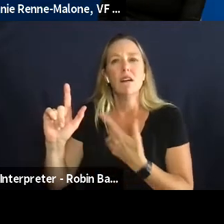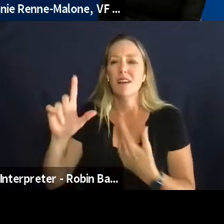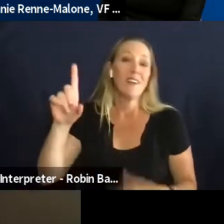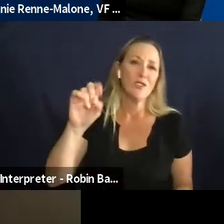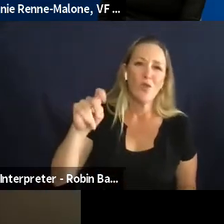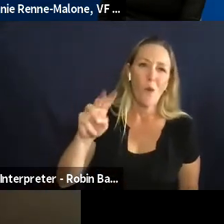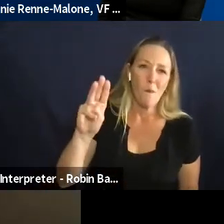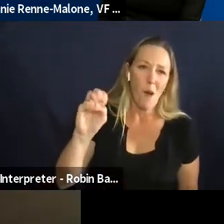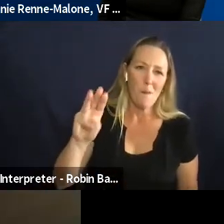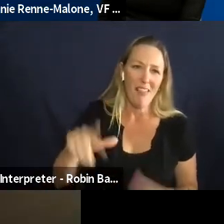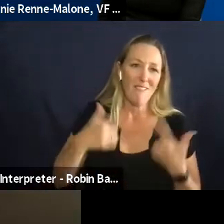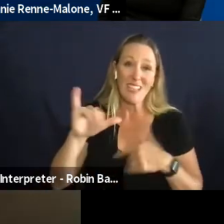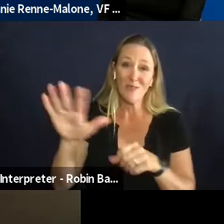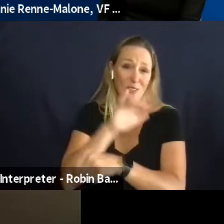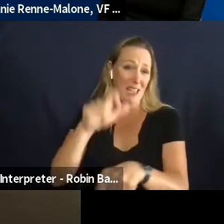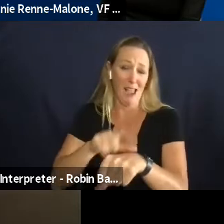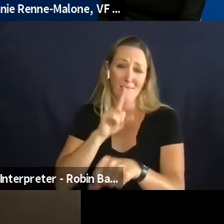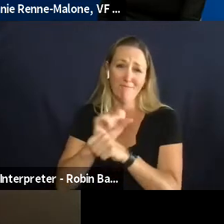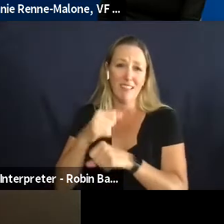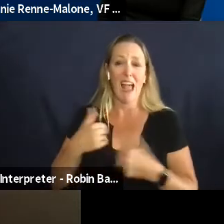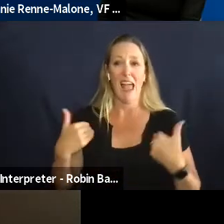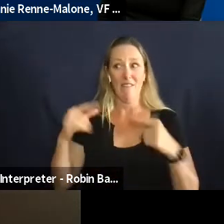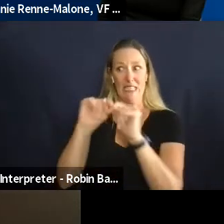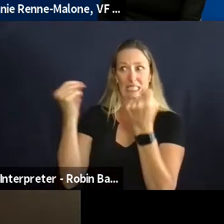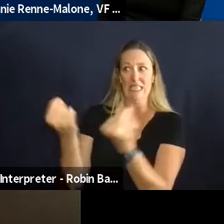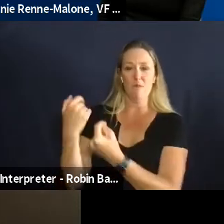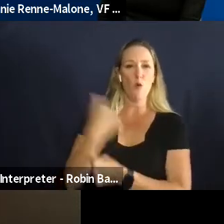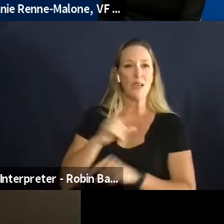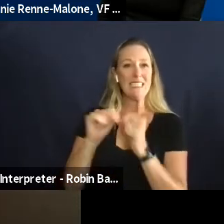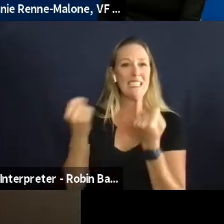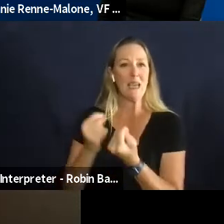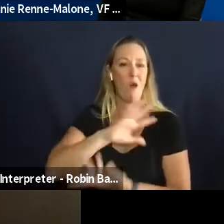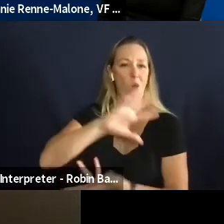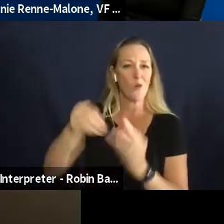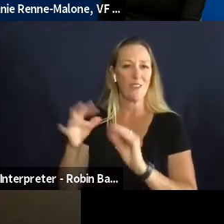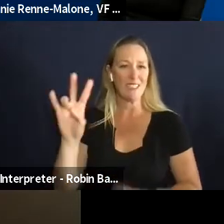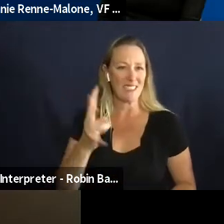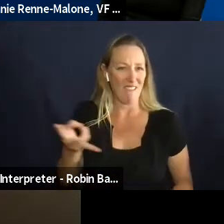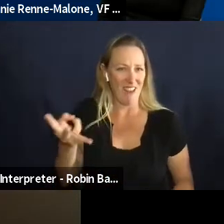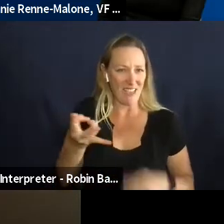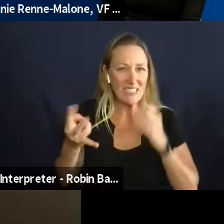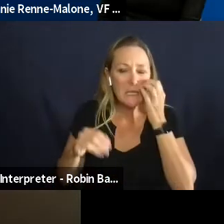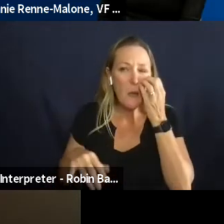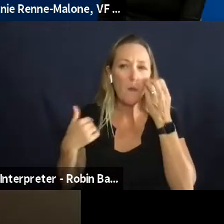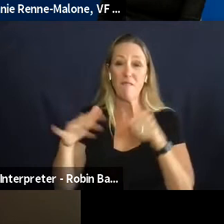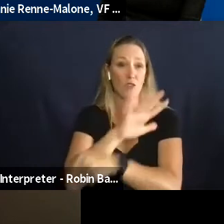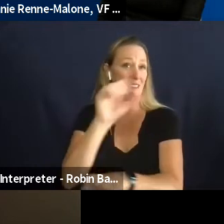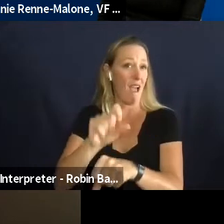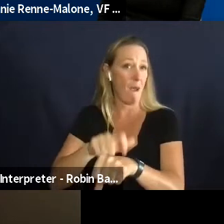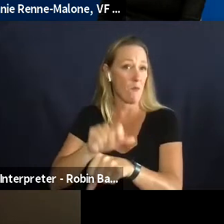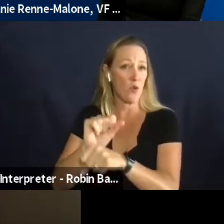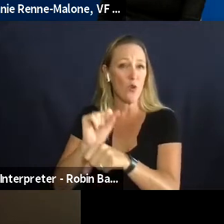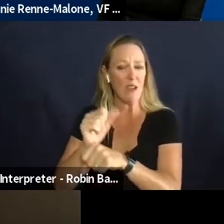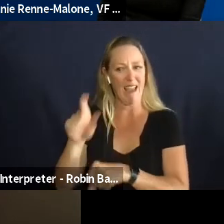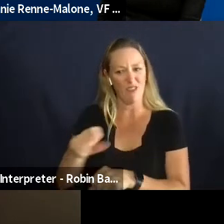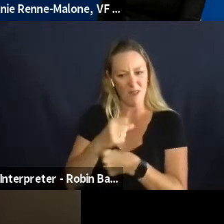life is full-time i have i have a team we're a team of seven we are full-time um i have